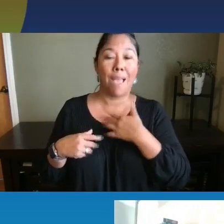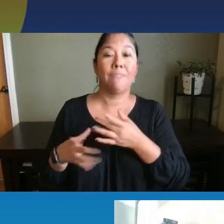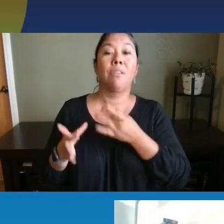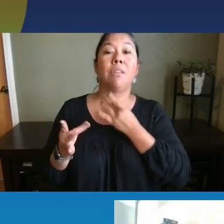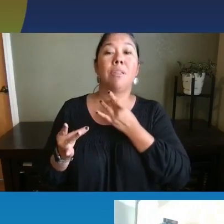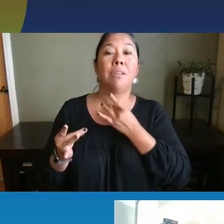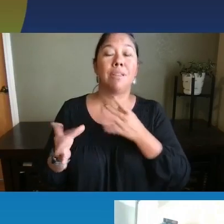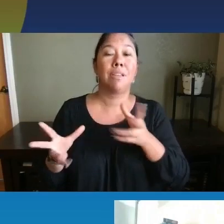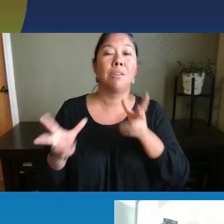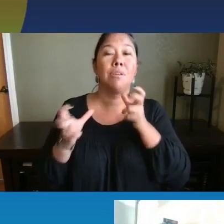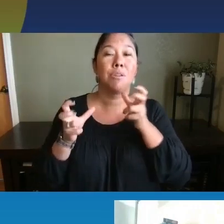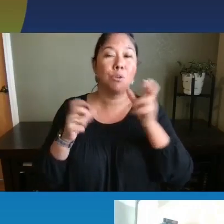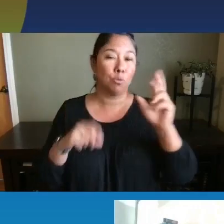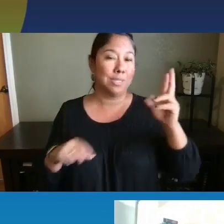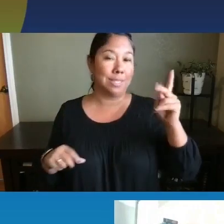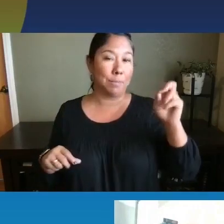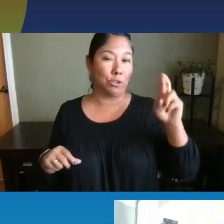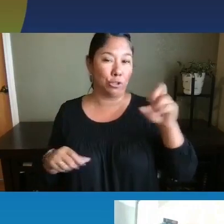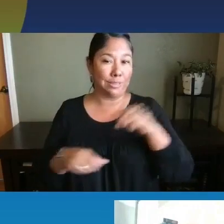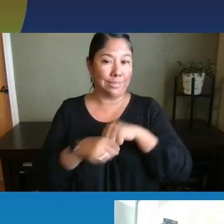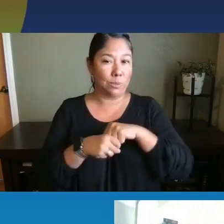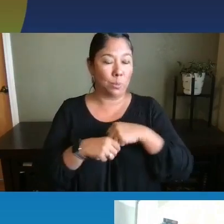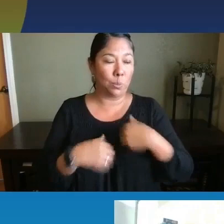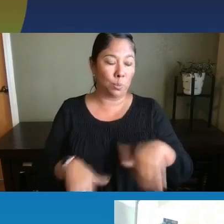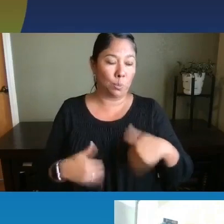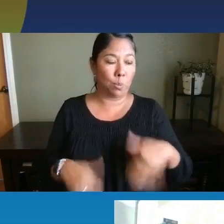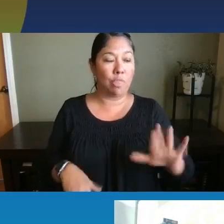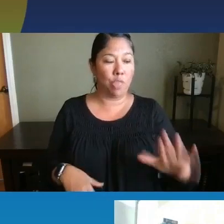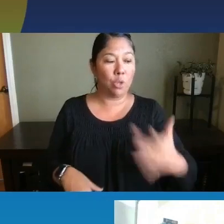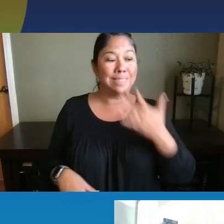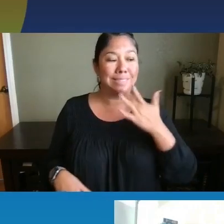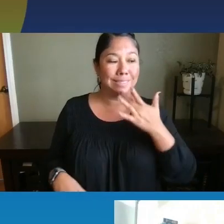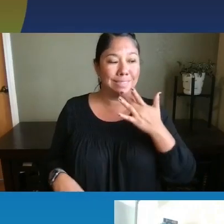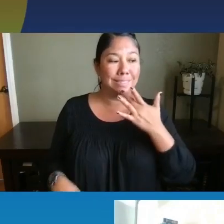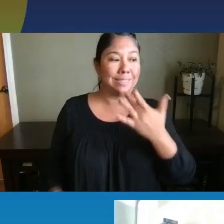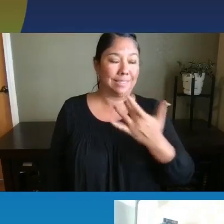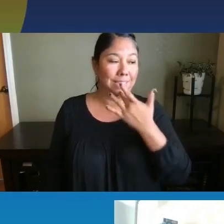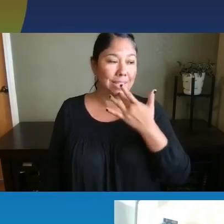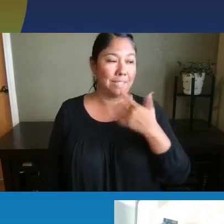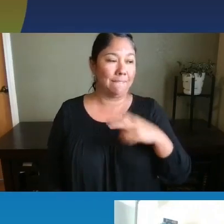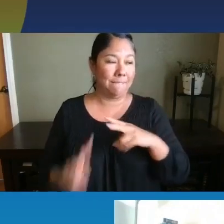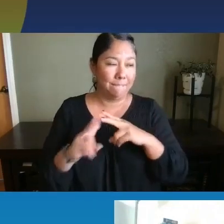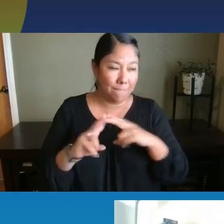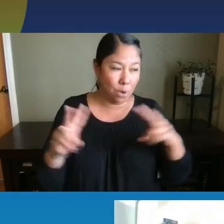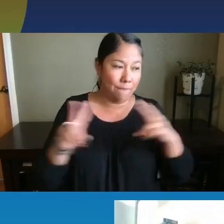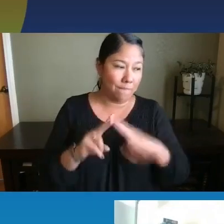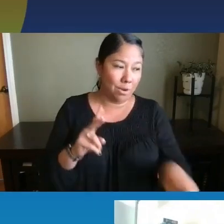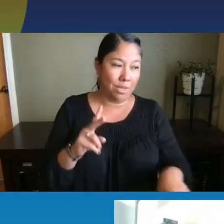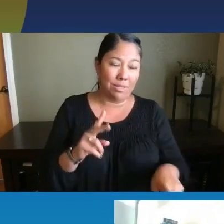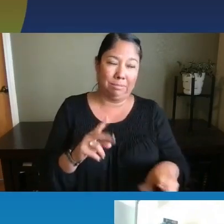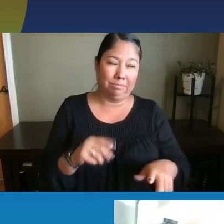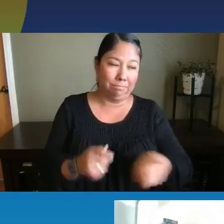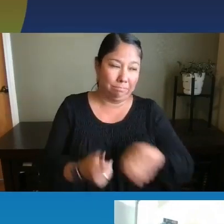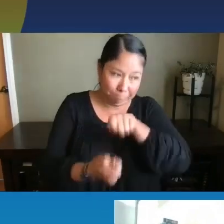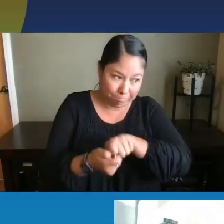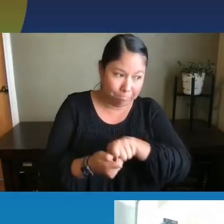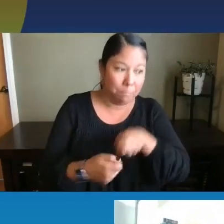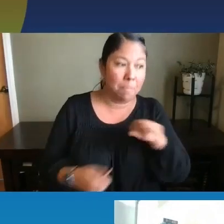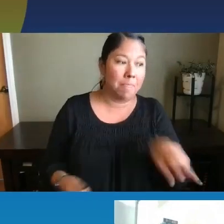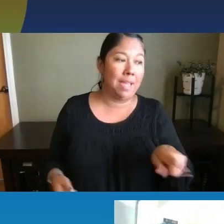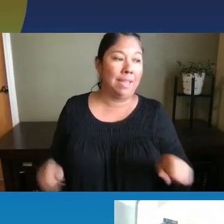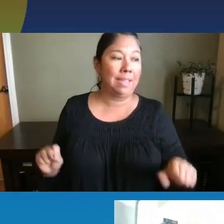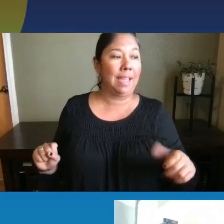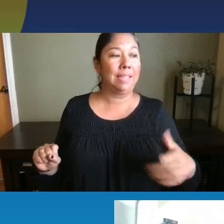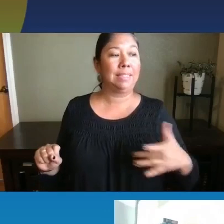So, their, um, sense of taste is very acute and they're very sensitive to different tastes. They can sense the